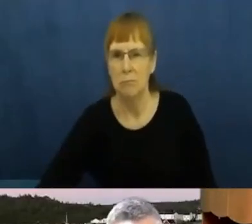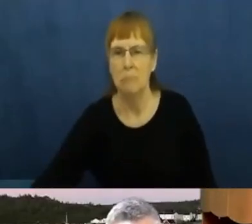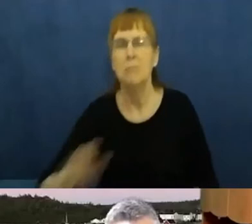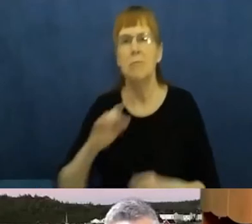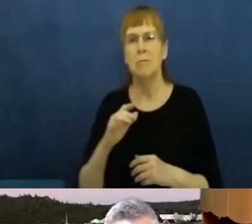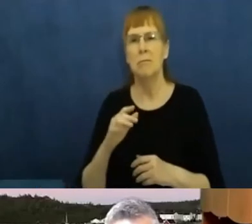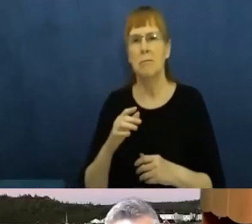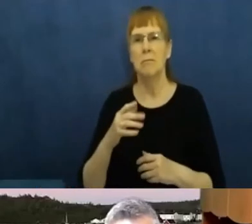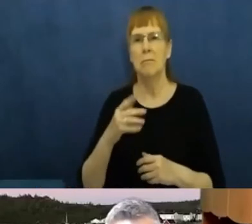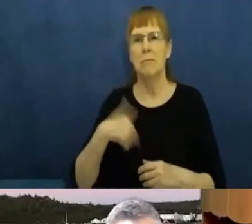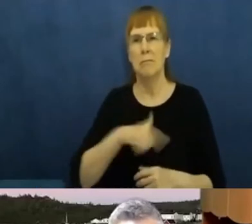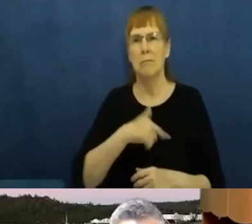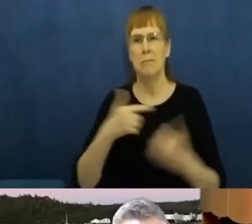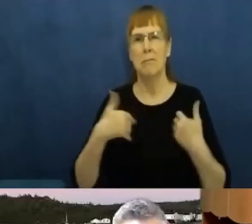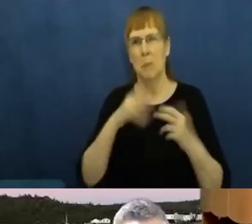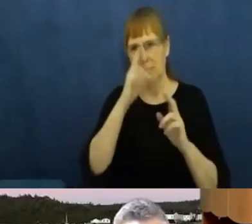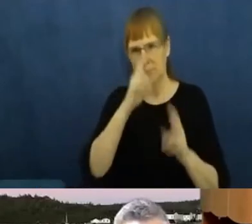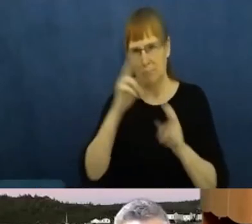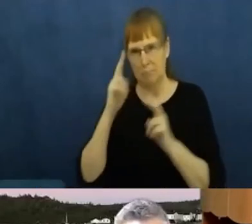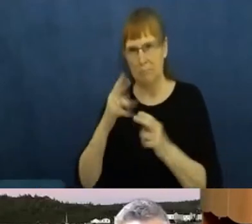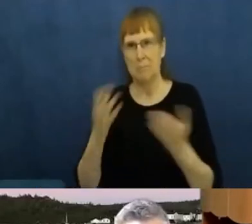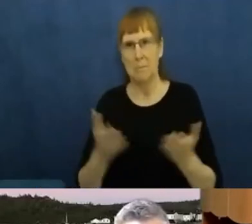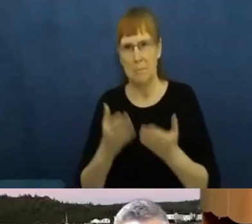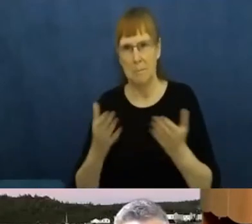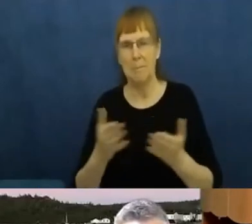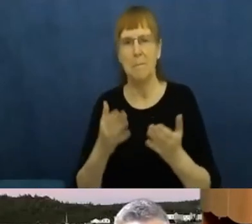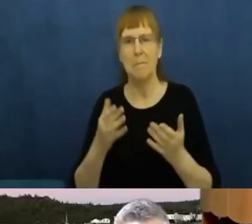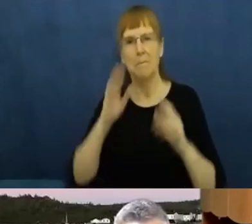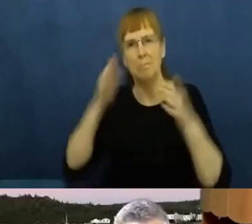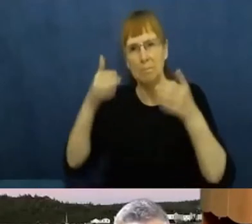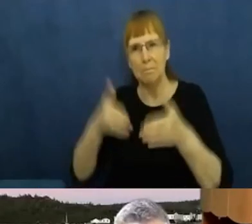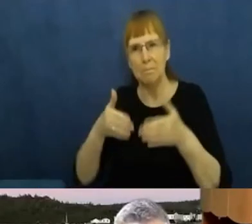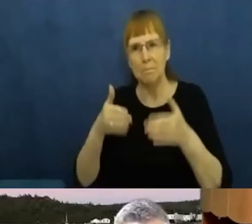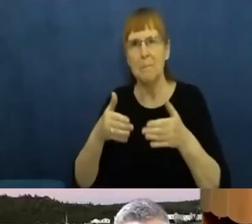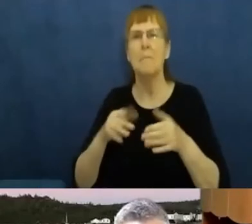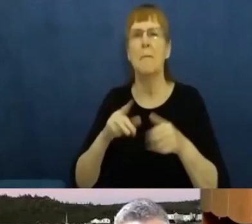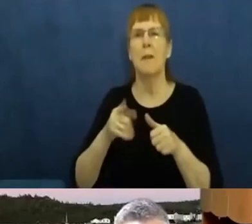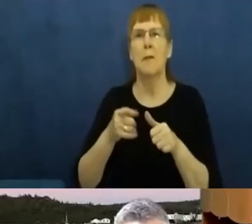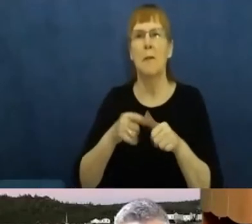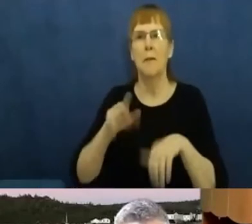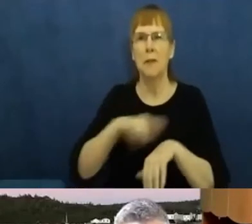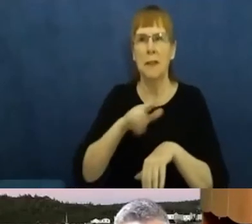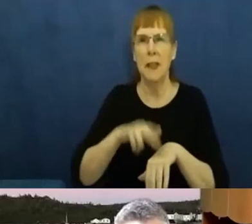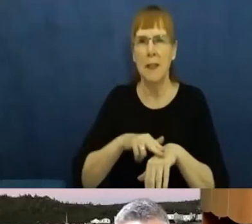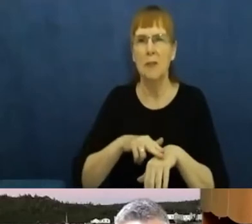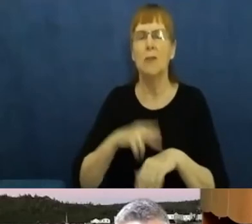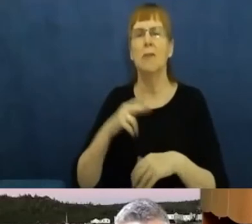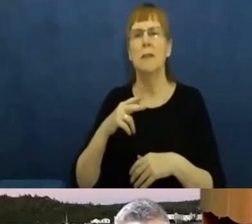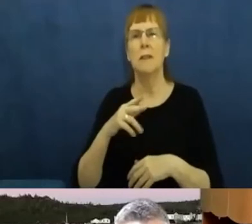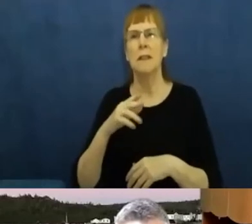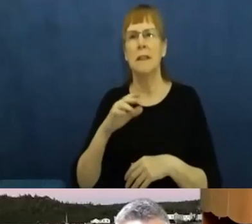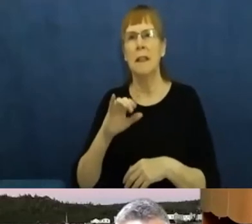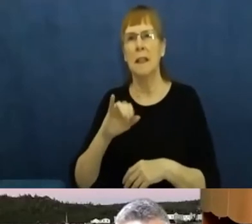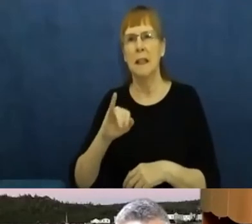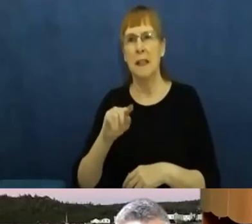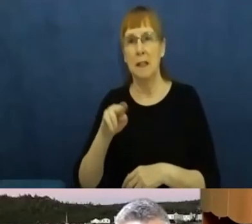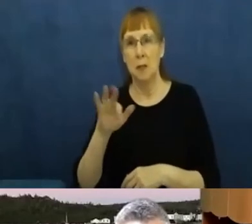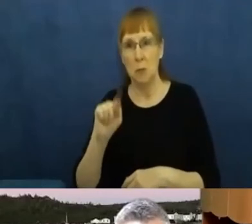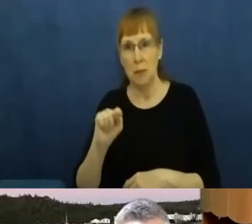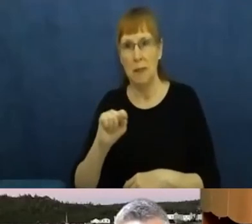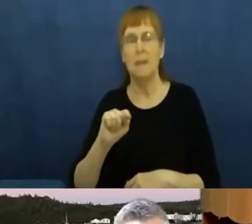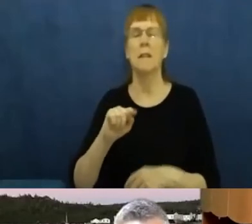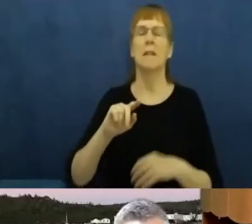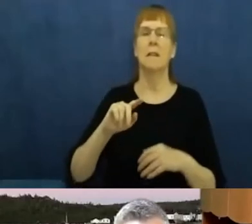Nations, Inuit and Métis communities in Canada. First of all, I want recognize that the Bureau of the Foundation is on the traditional